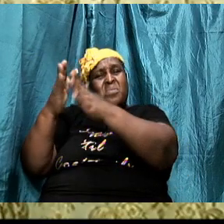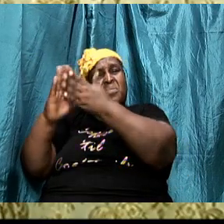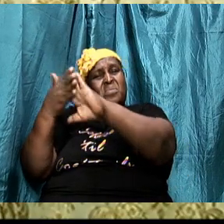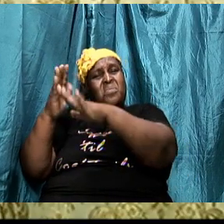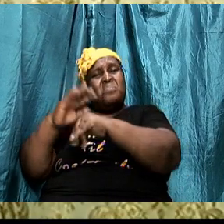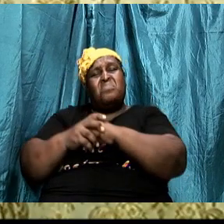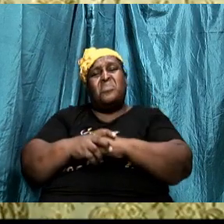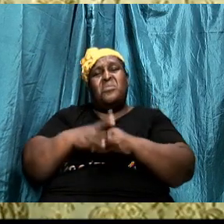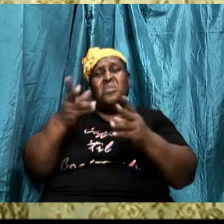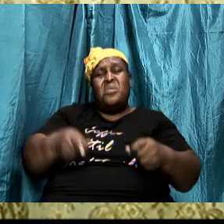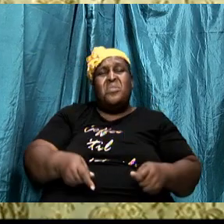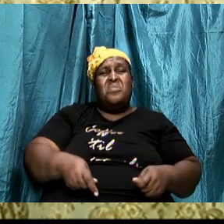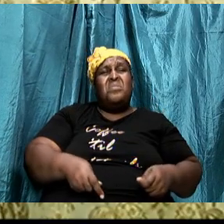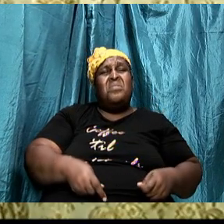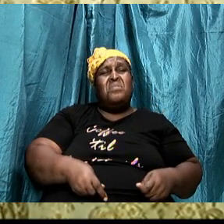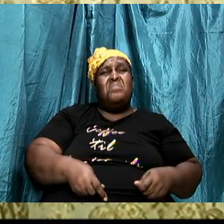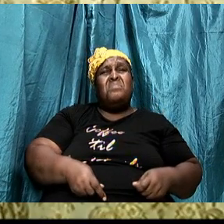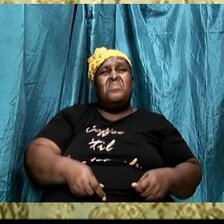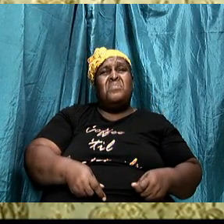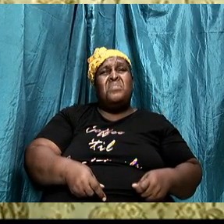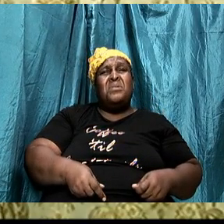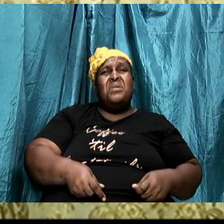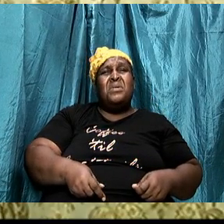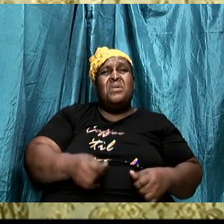zinc fence upon zinc fence